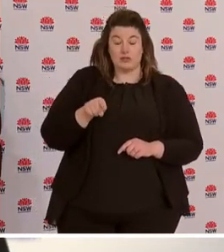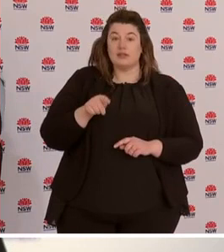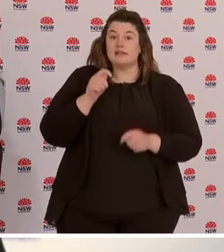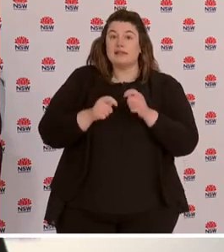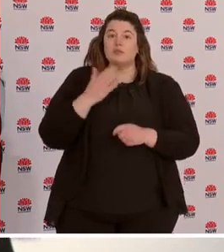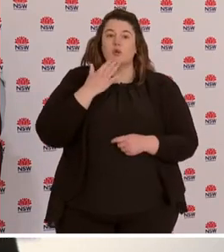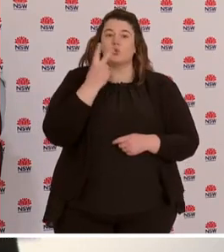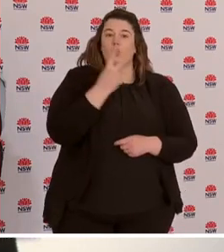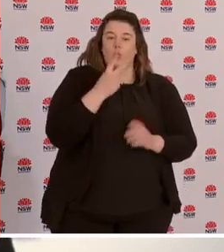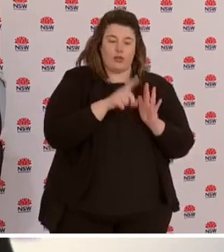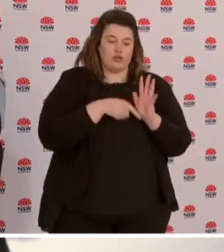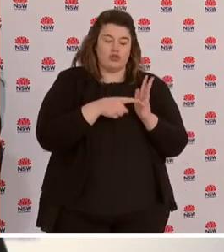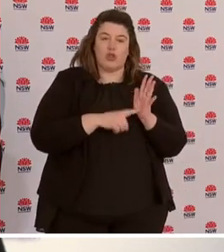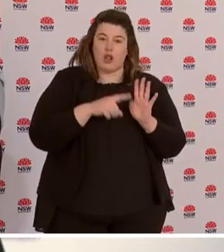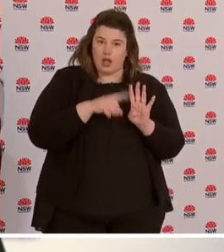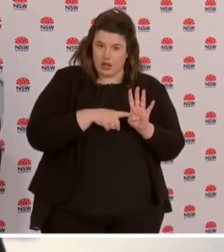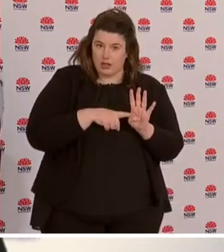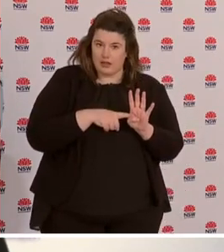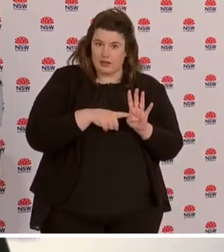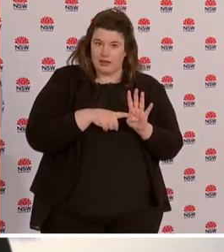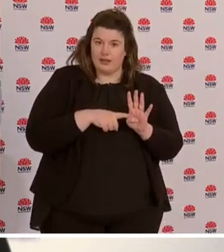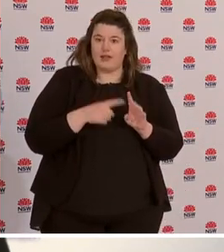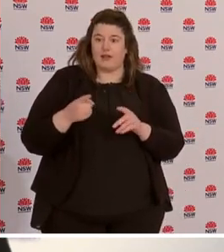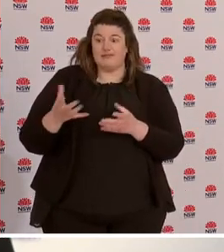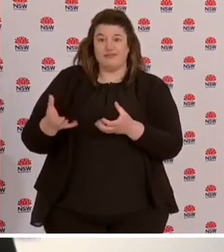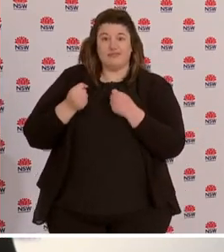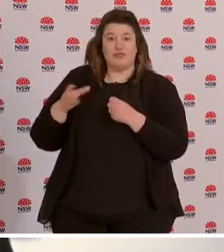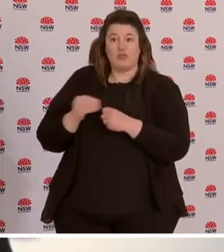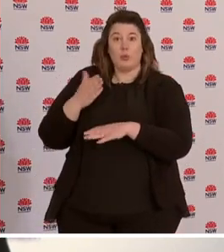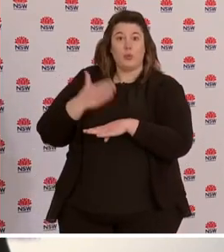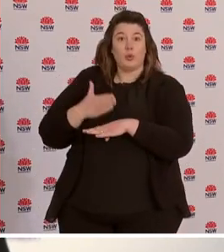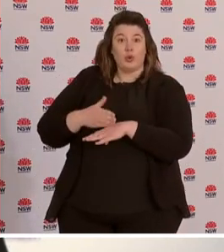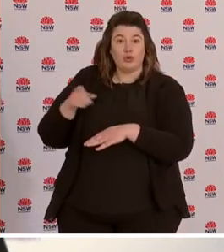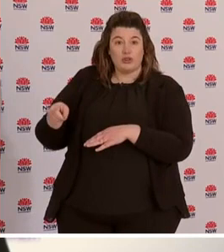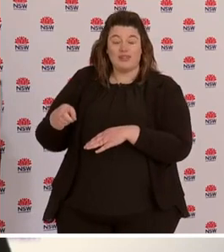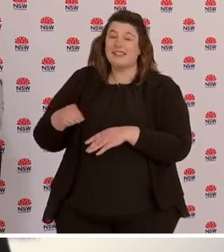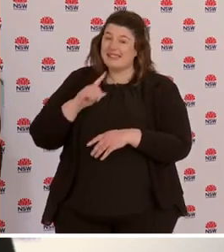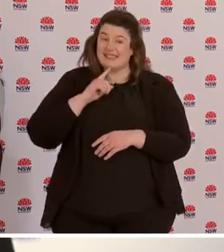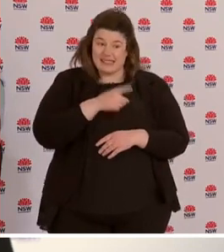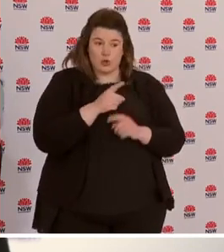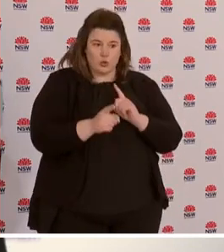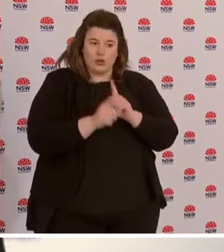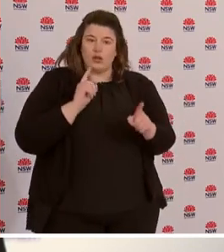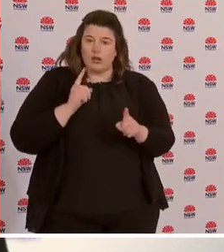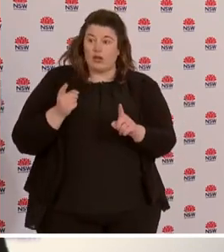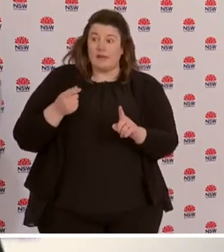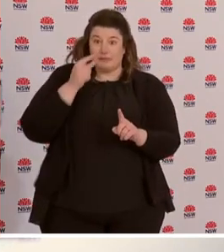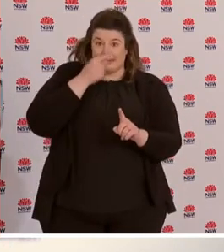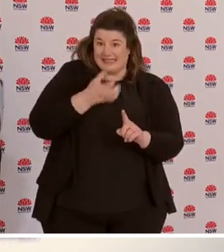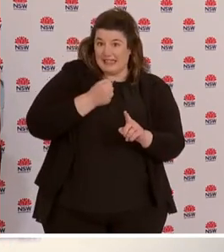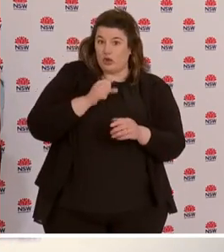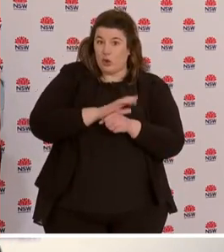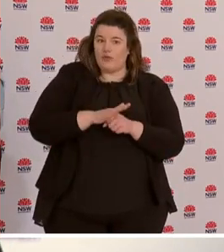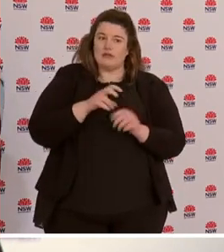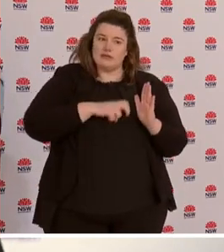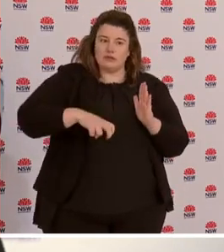following identification of a workplace exposure. He was advised it was a close contact and to isolate for 14 days regardless of the